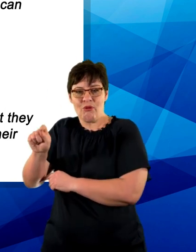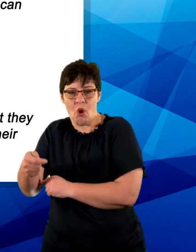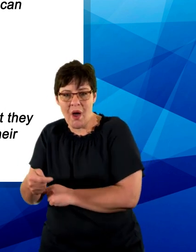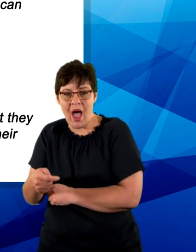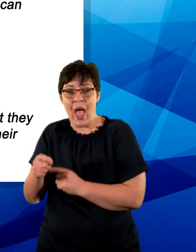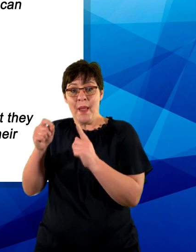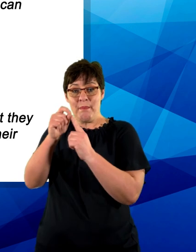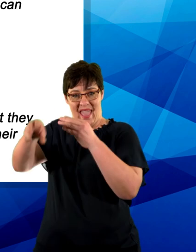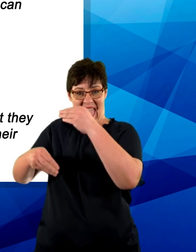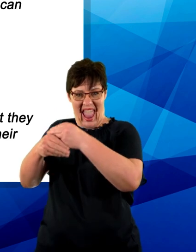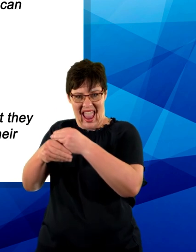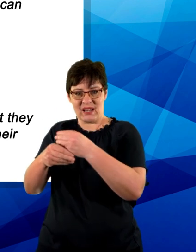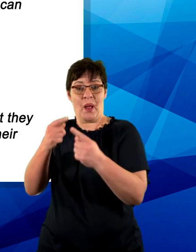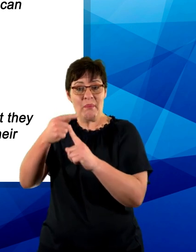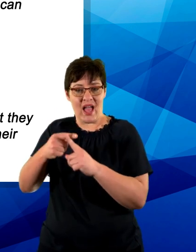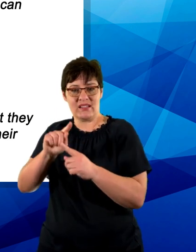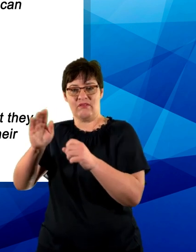letter P, and the full stop.